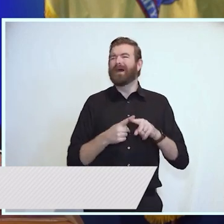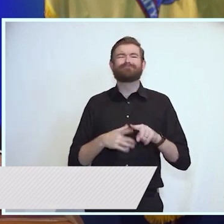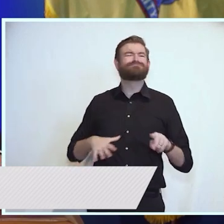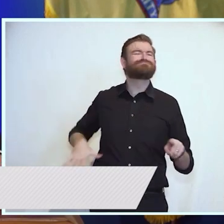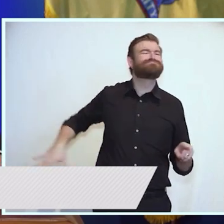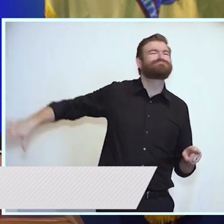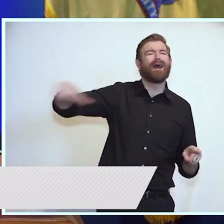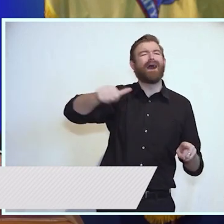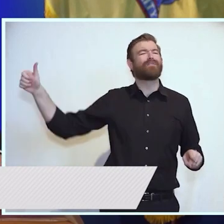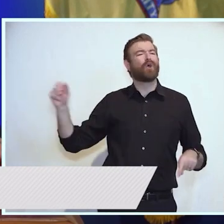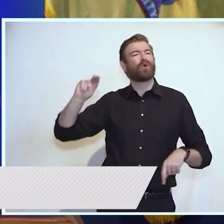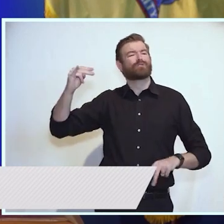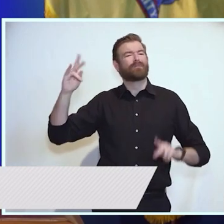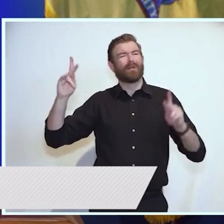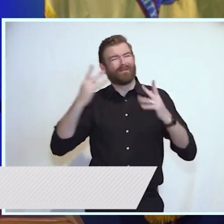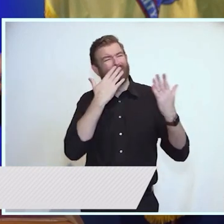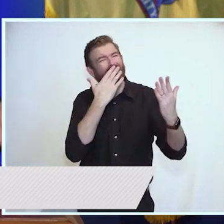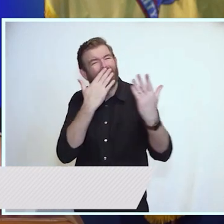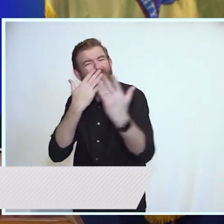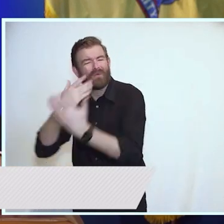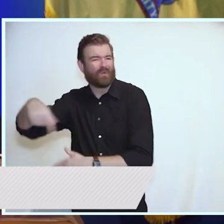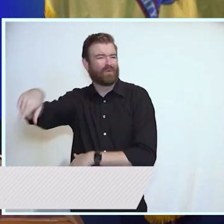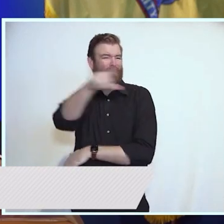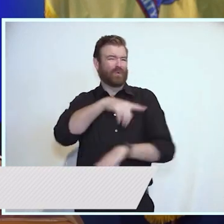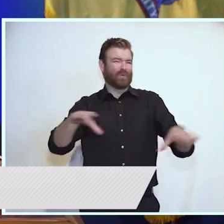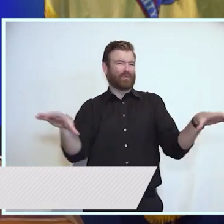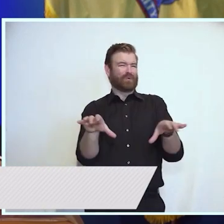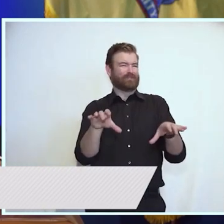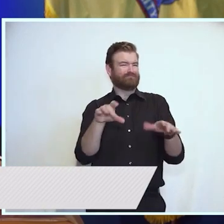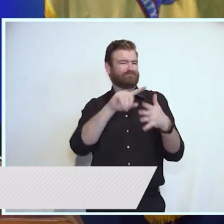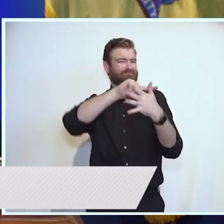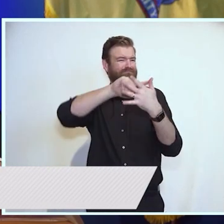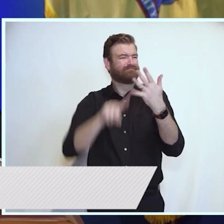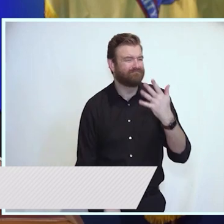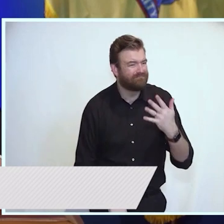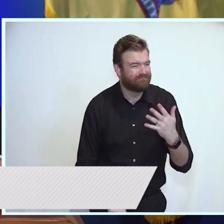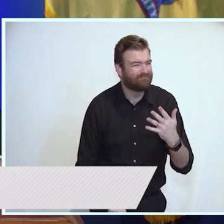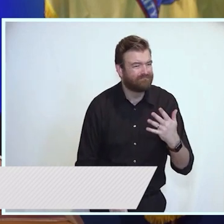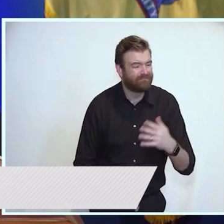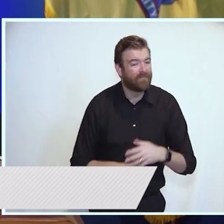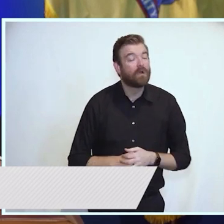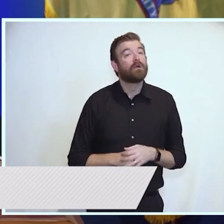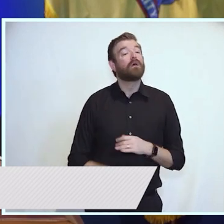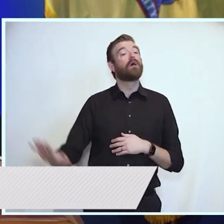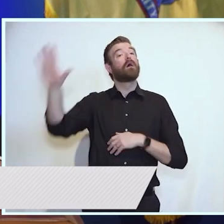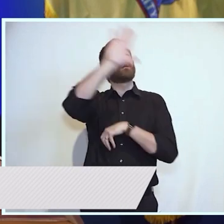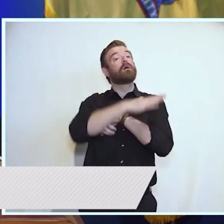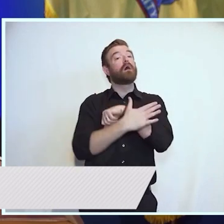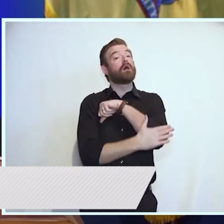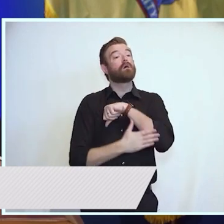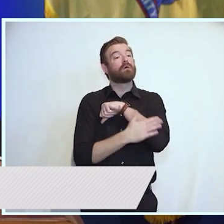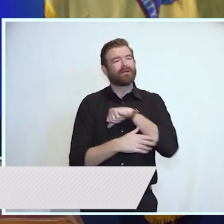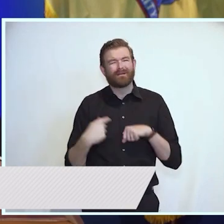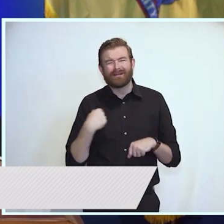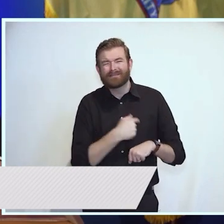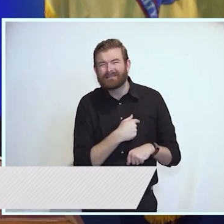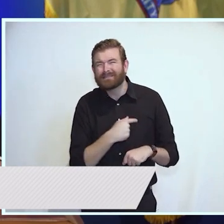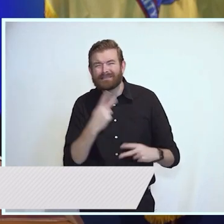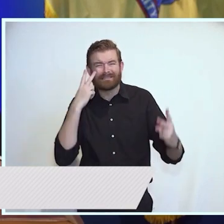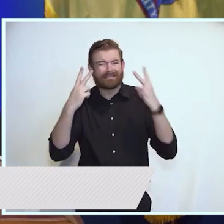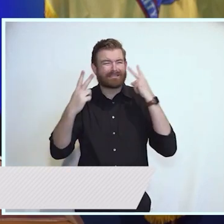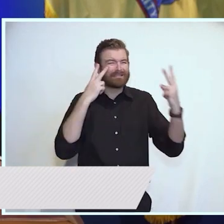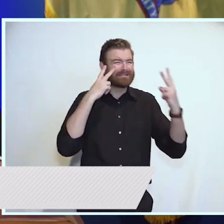very same. Across the nation, we've seen some of the worst that crises can bring out in people. The selfishness and